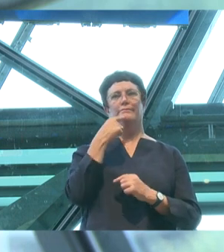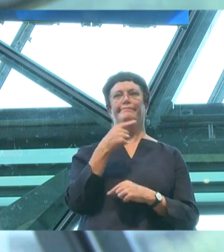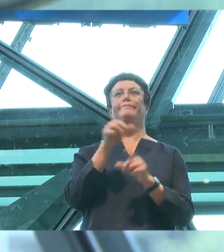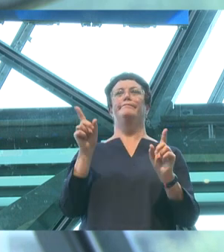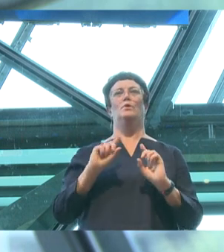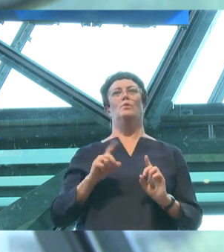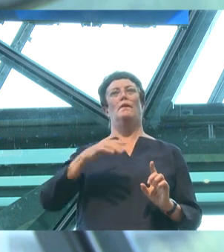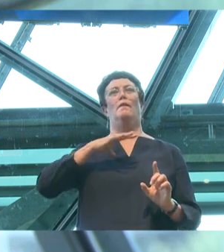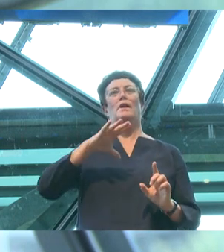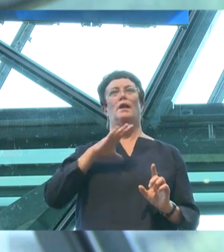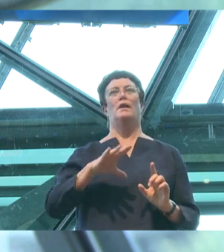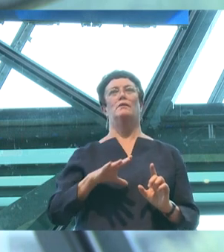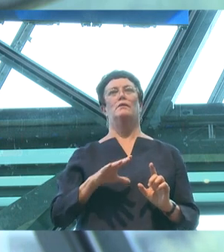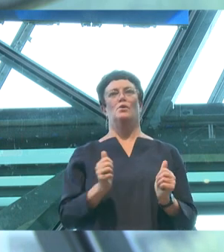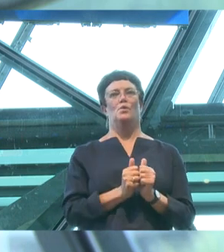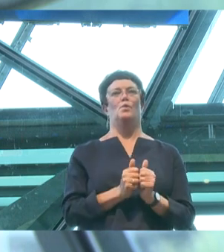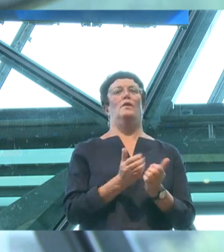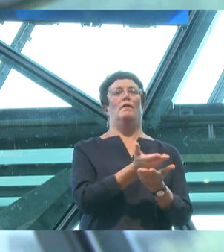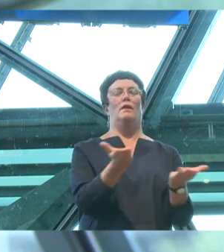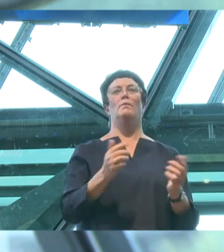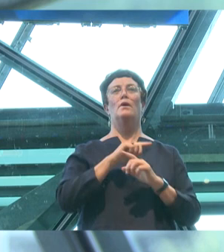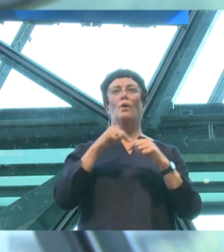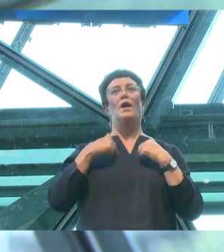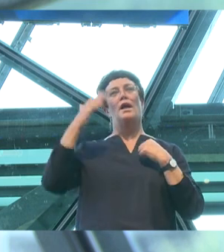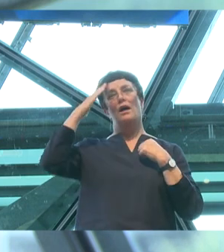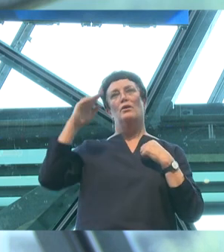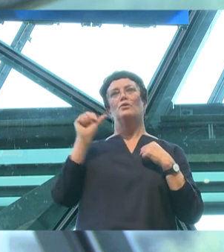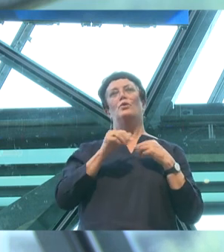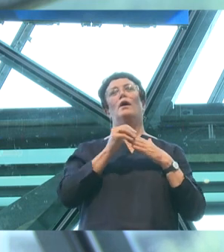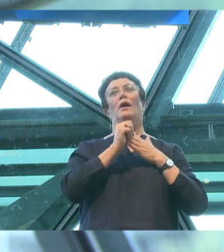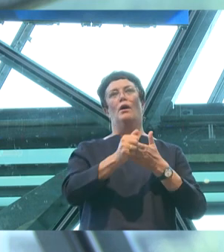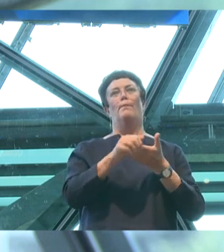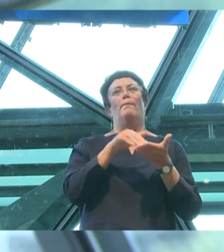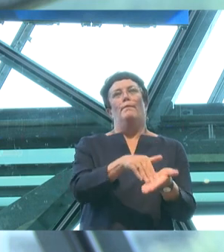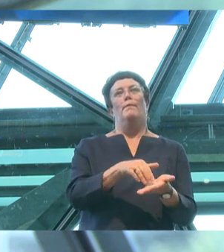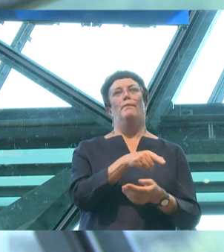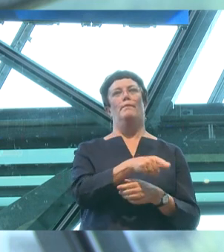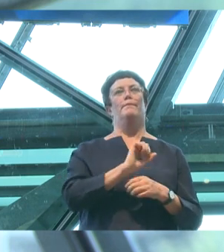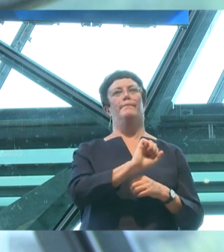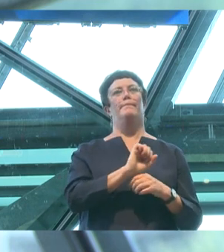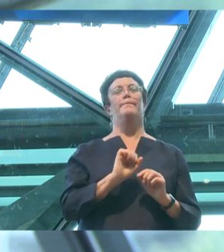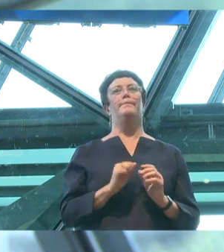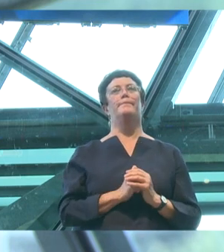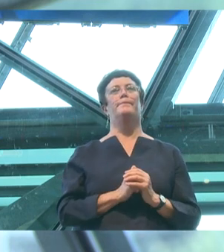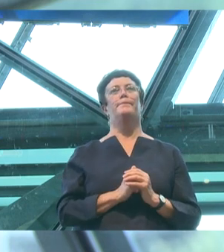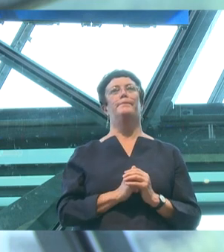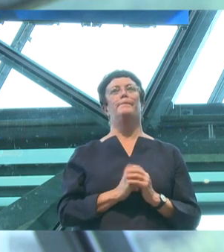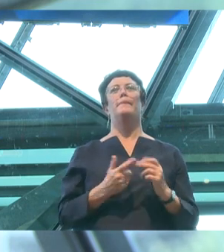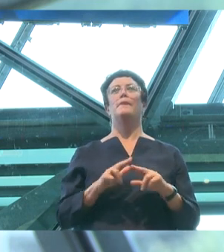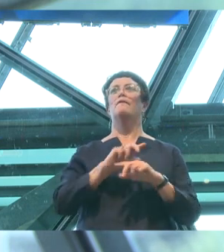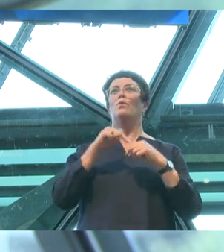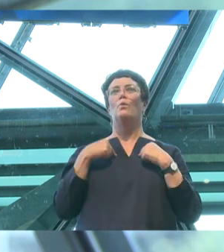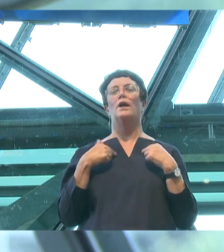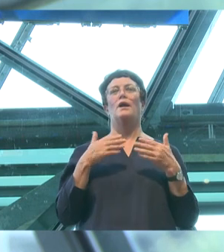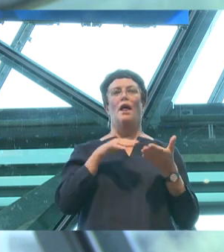they need. We, as adults, should help them in that task. And by doing that, we will show